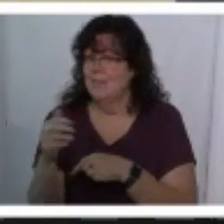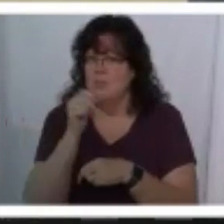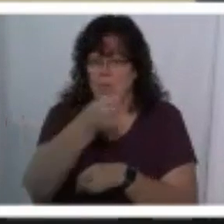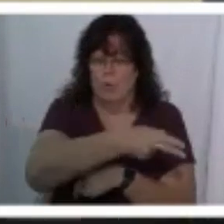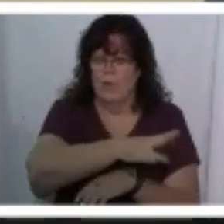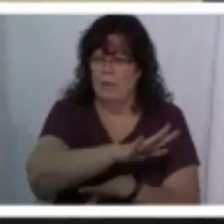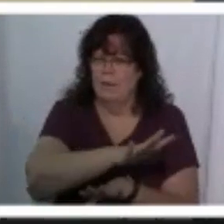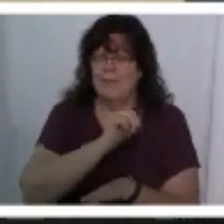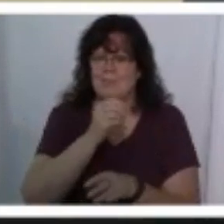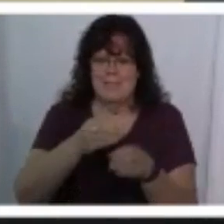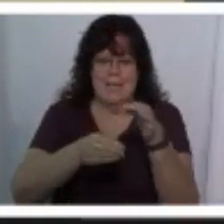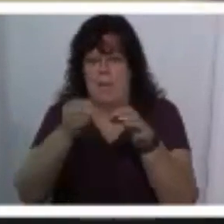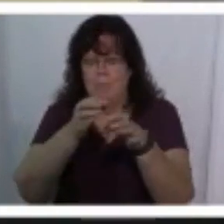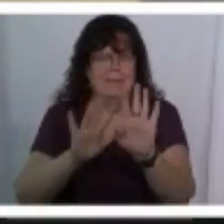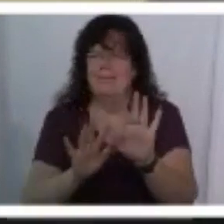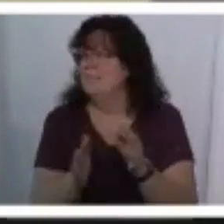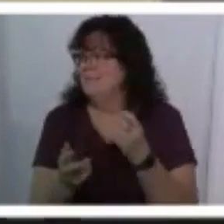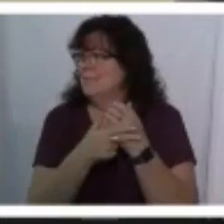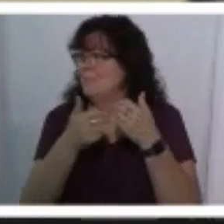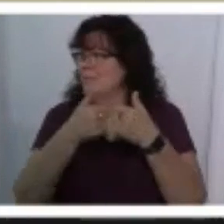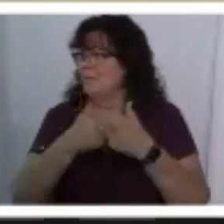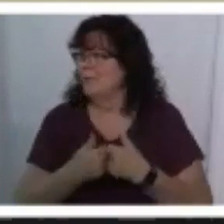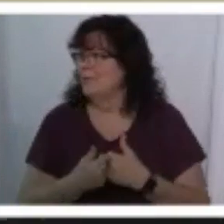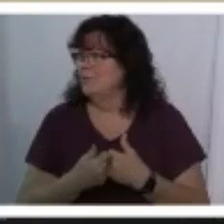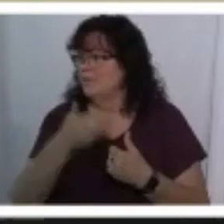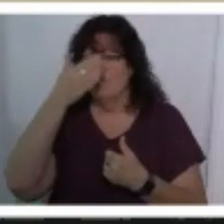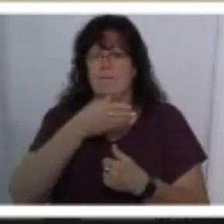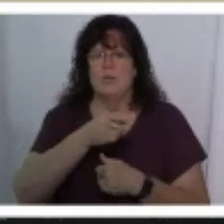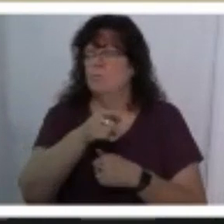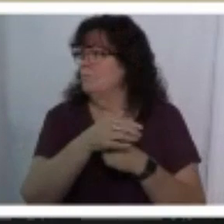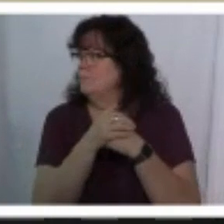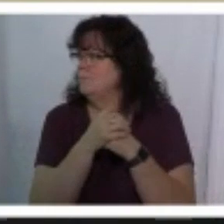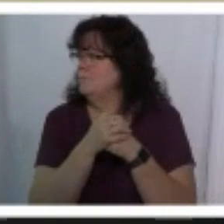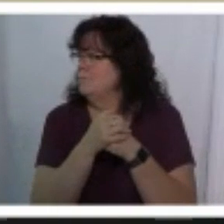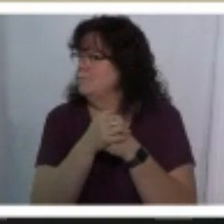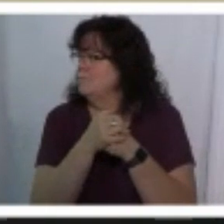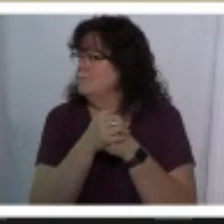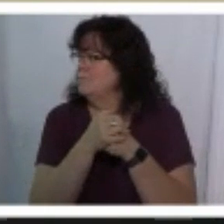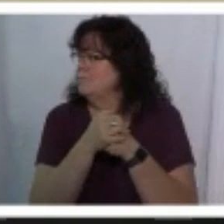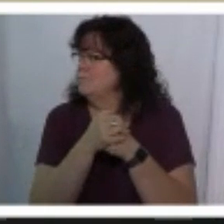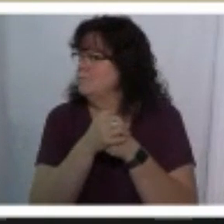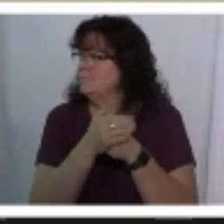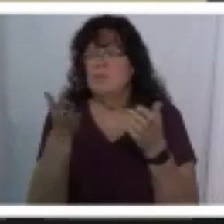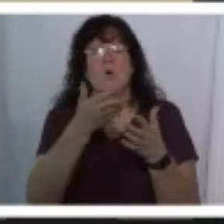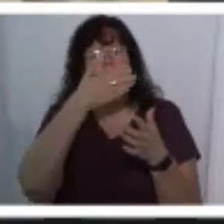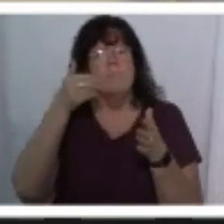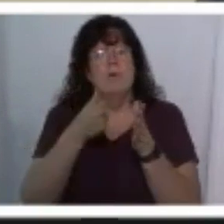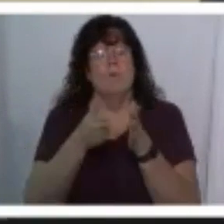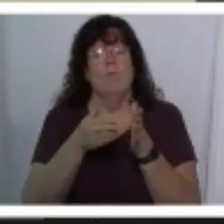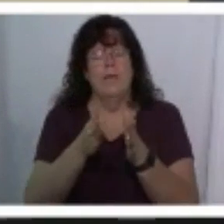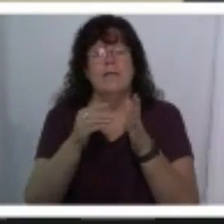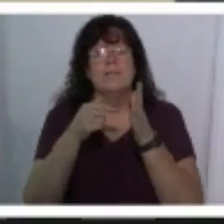don't throw it away don't stack them up keep that cup in front of you and what better way to show what